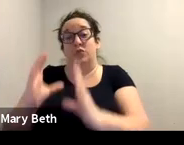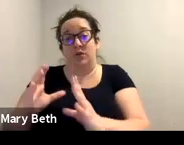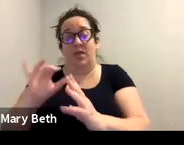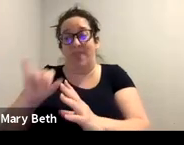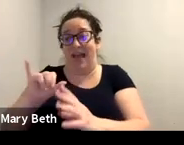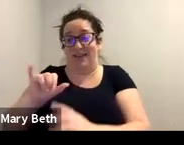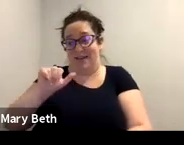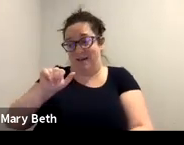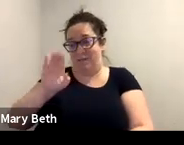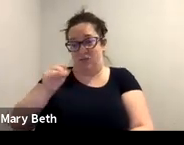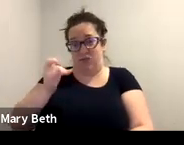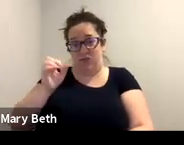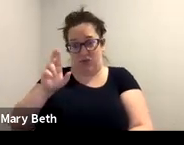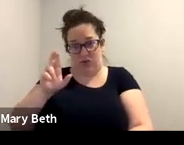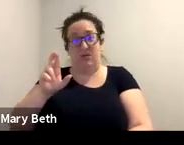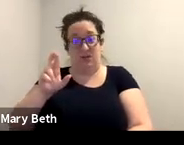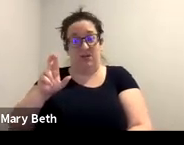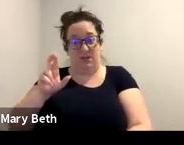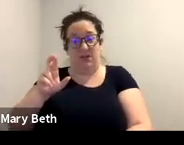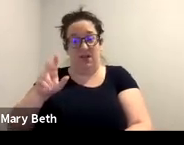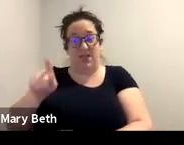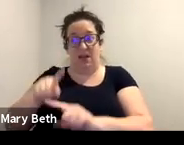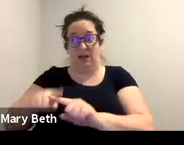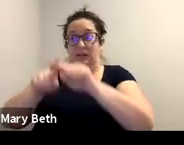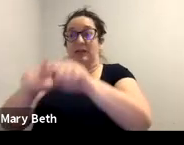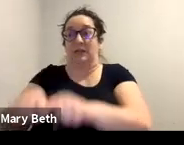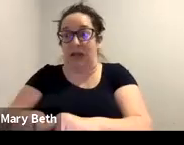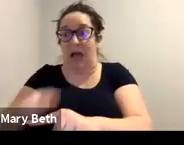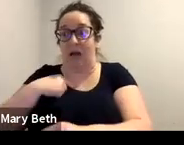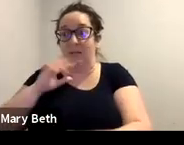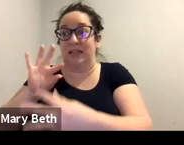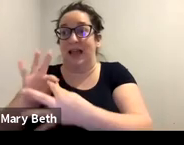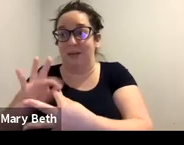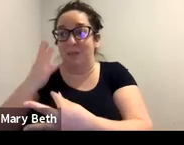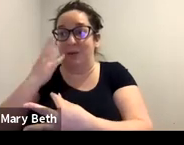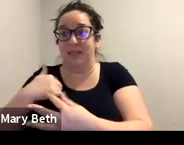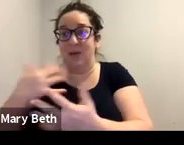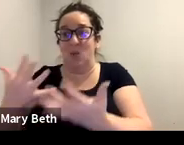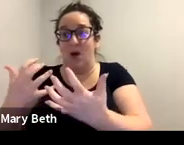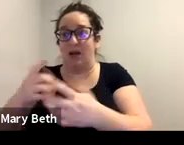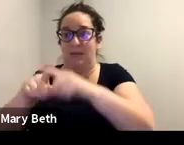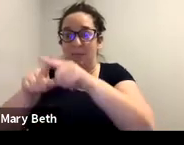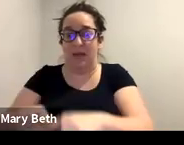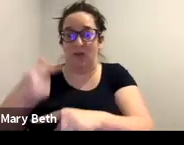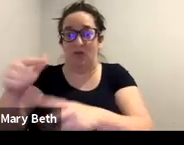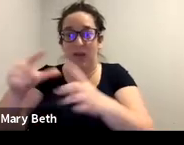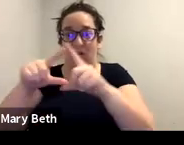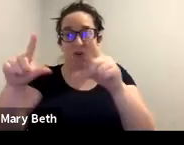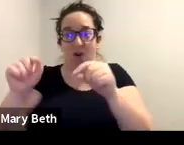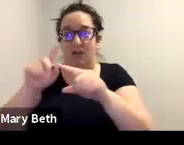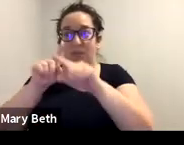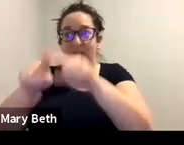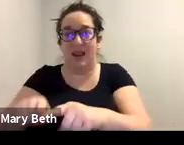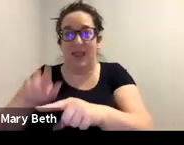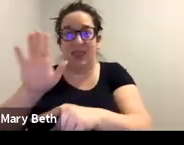green card, uh, which is connected to being married. Um, depending on the age that they came into the